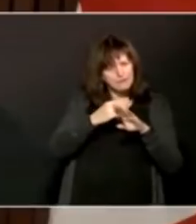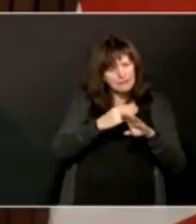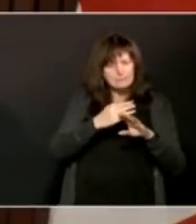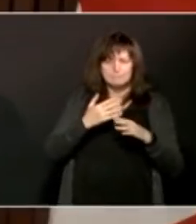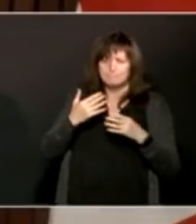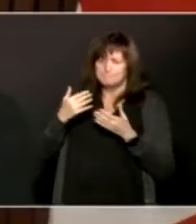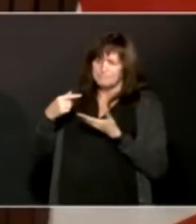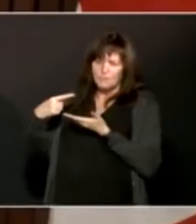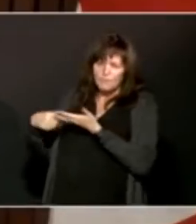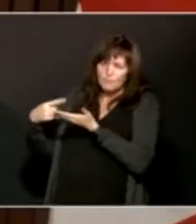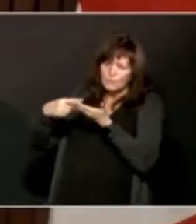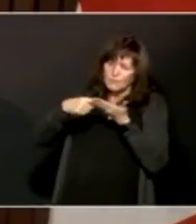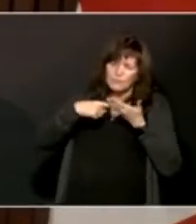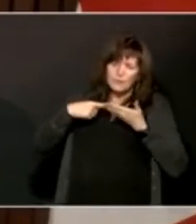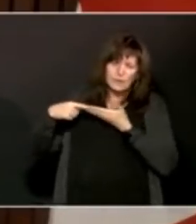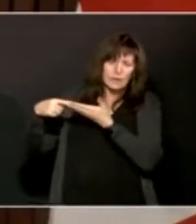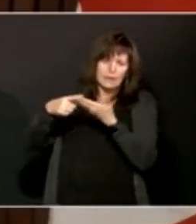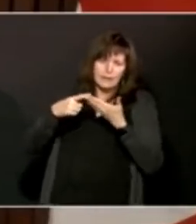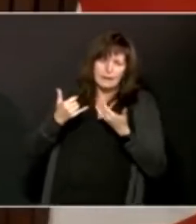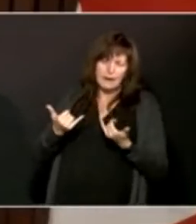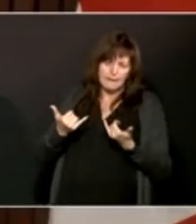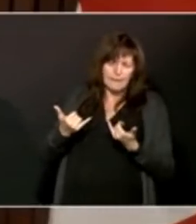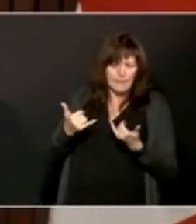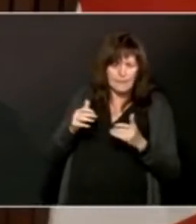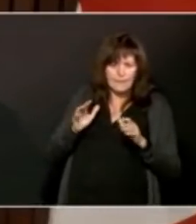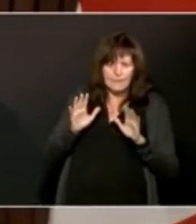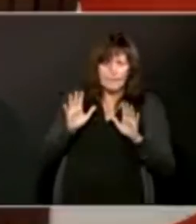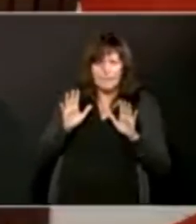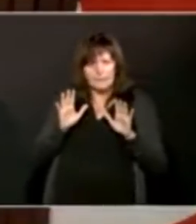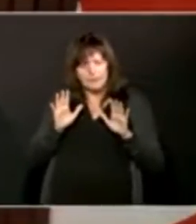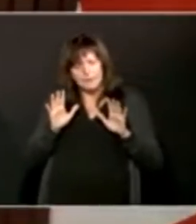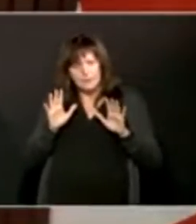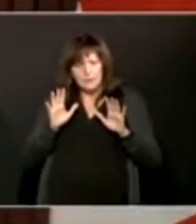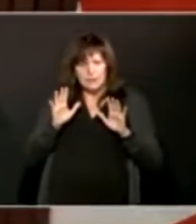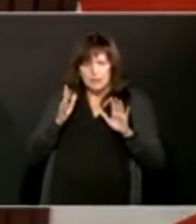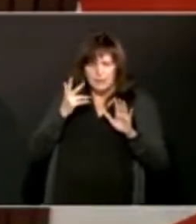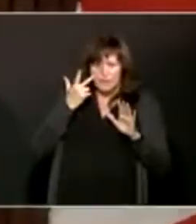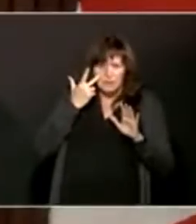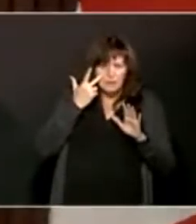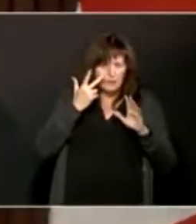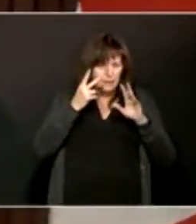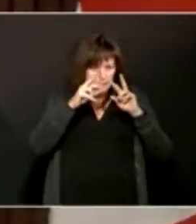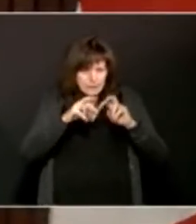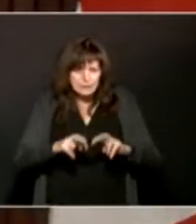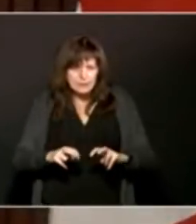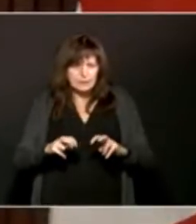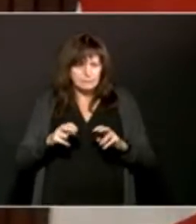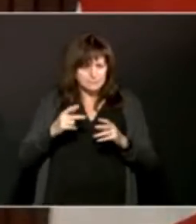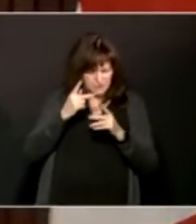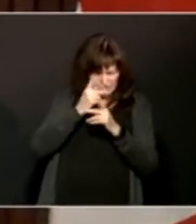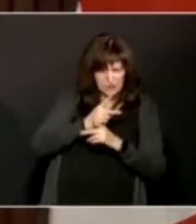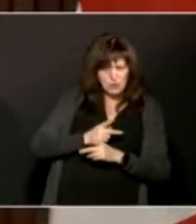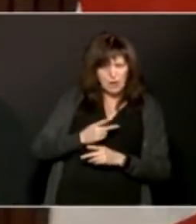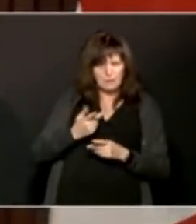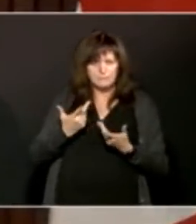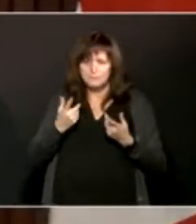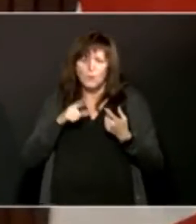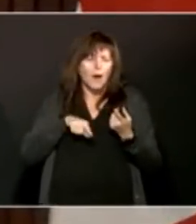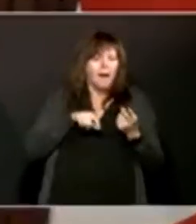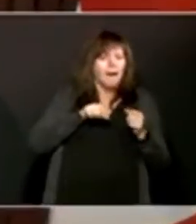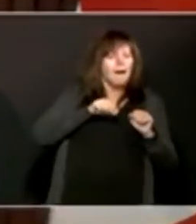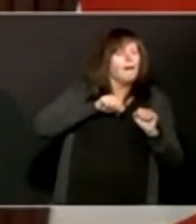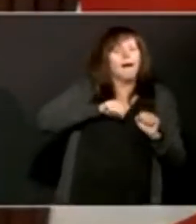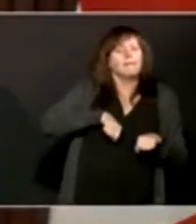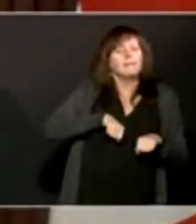we're working very closely on that right now in terms of measures both to prevent introduction